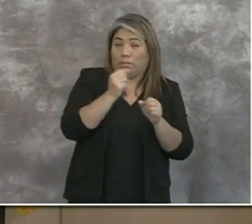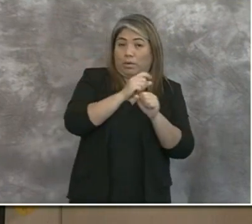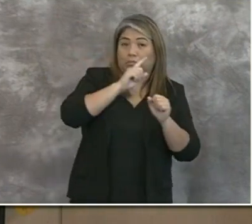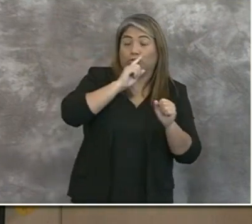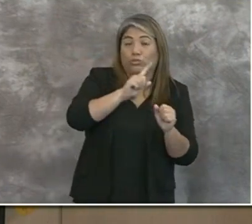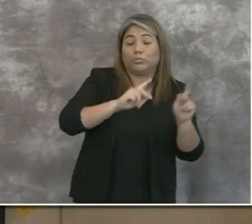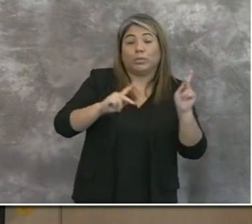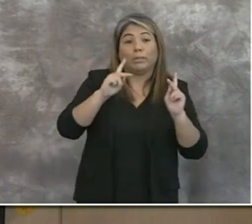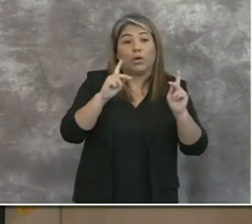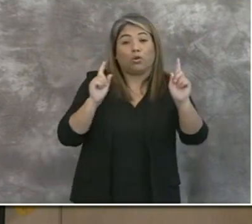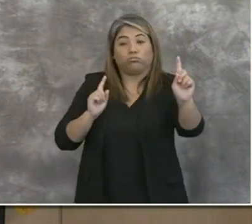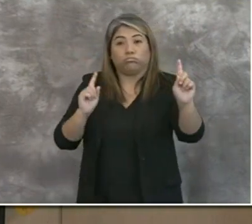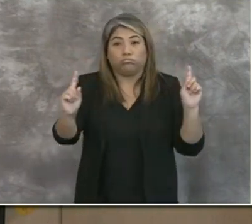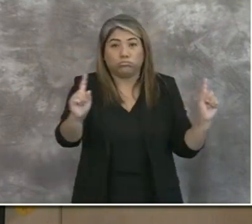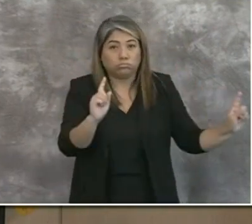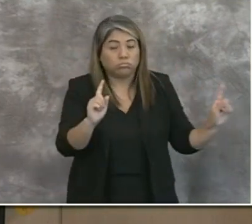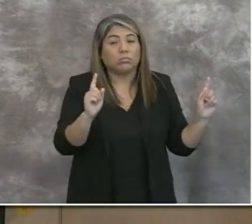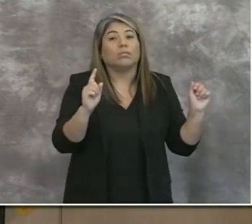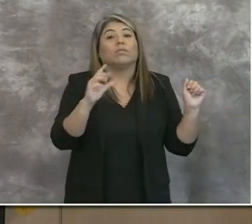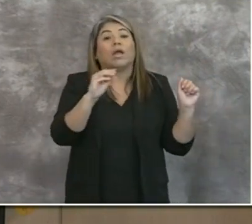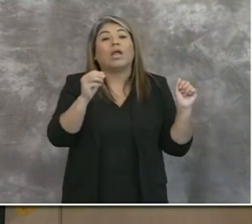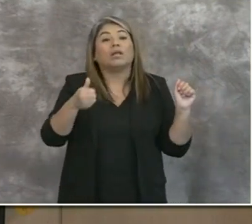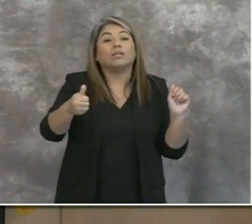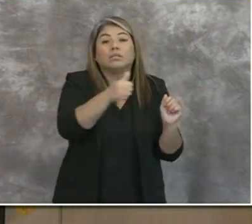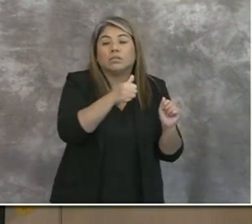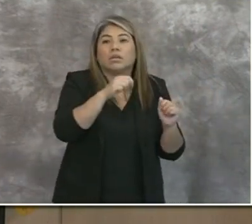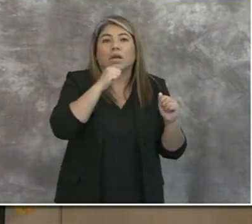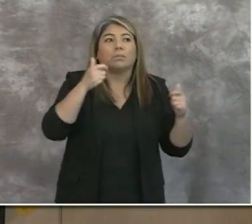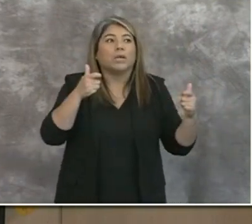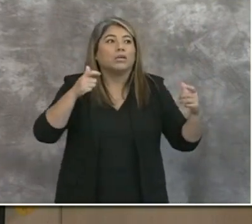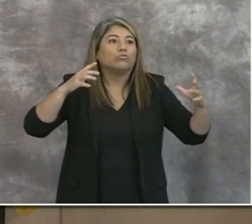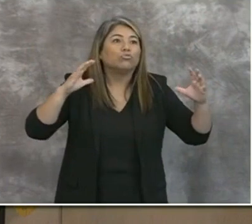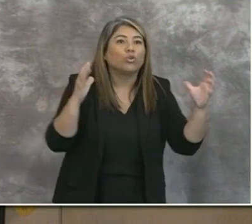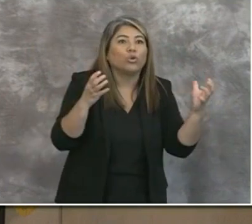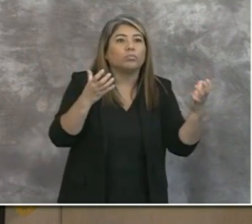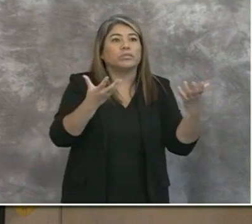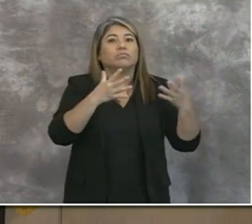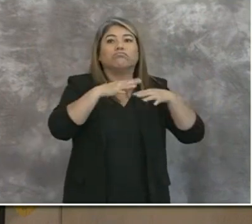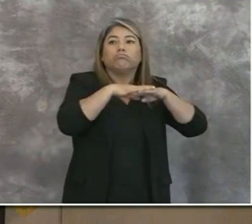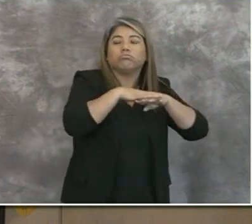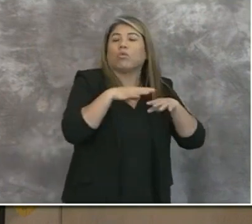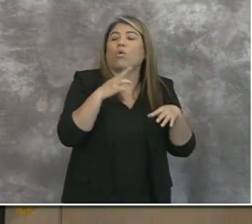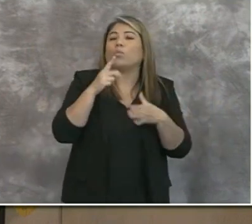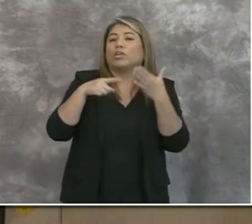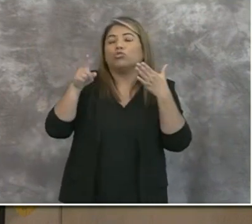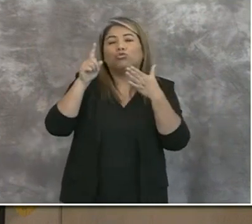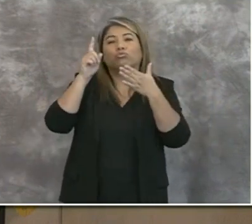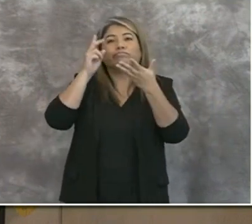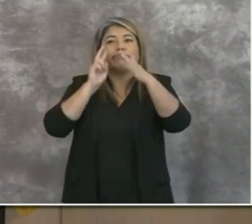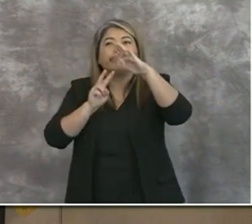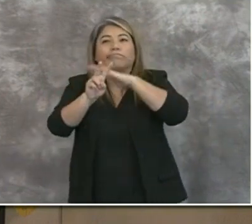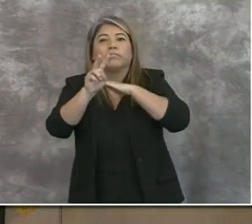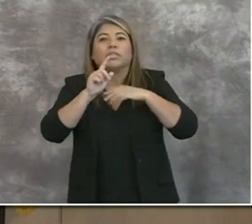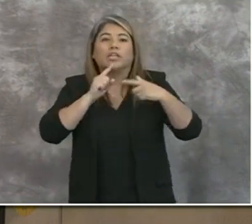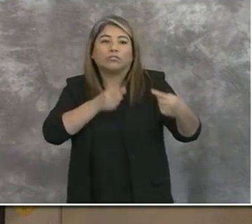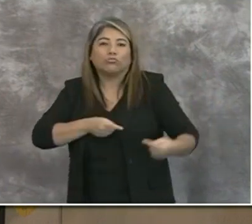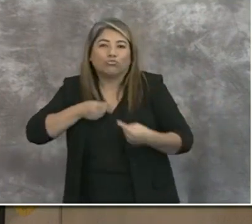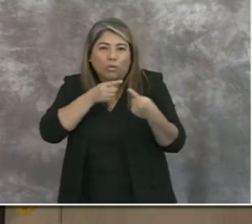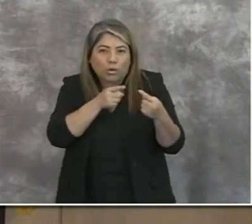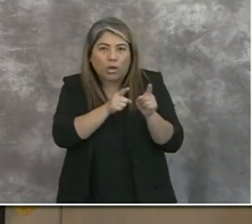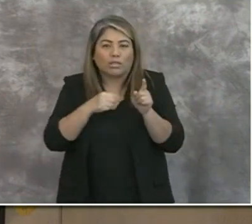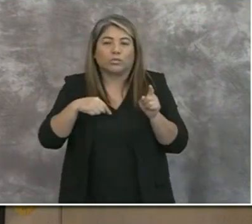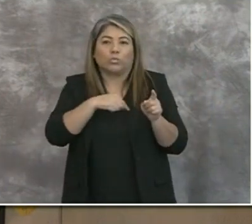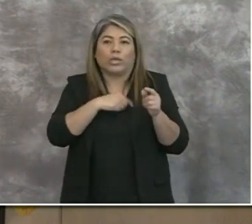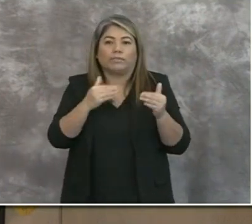sure people are social distancing and not in big groups? What are you anticipating being the struggle as we move into this